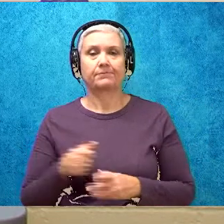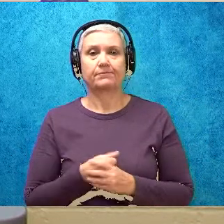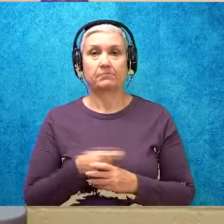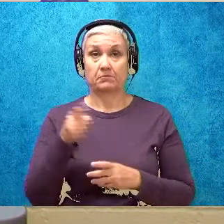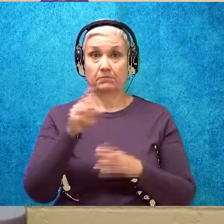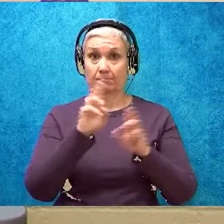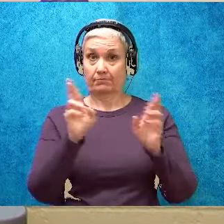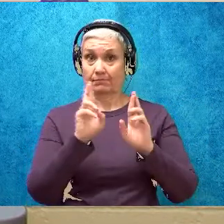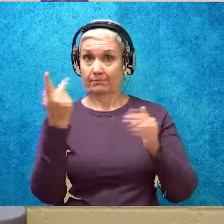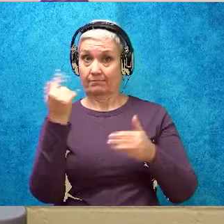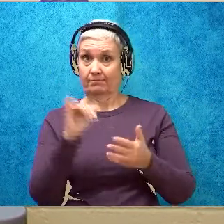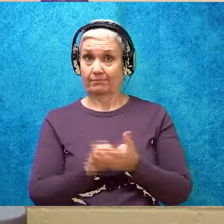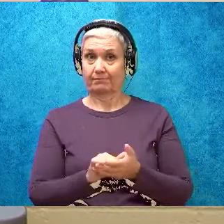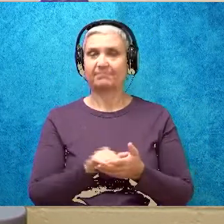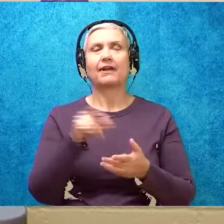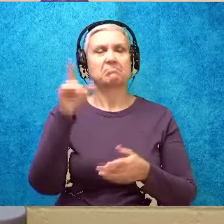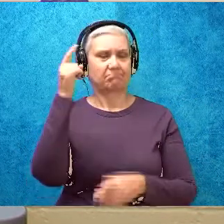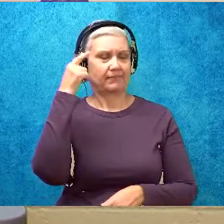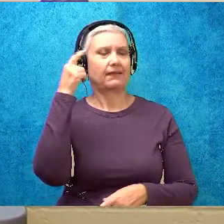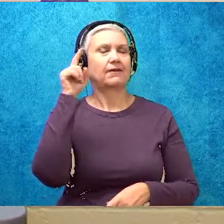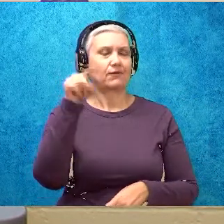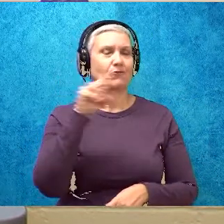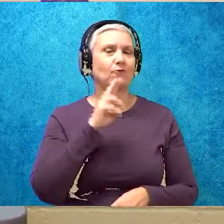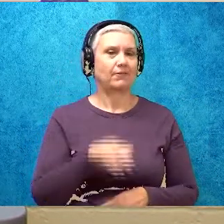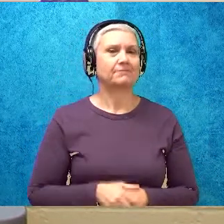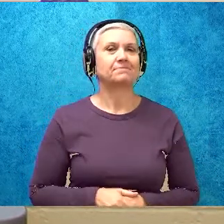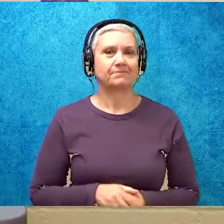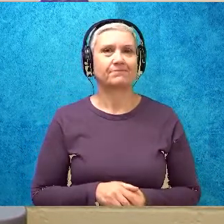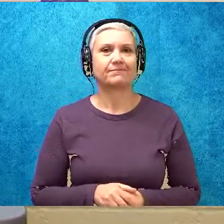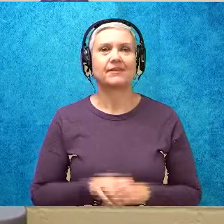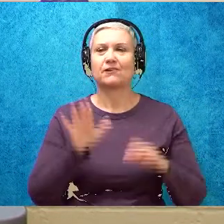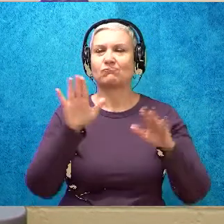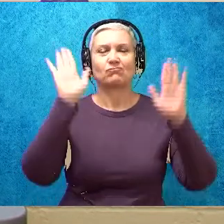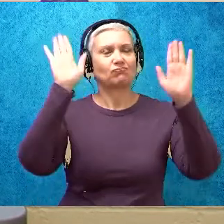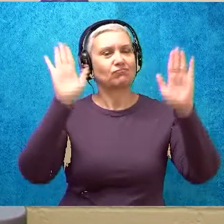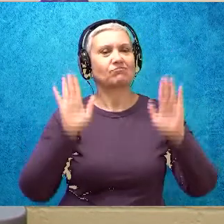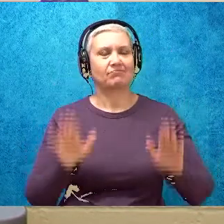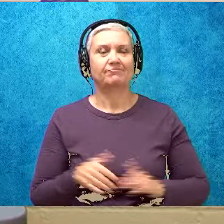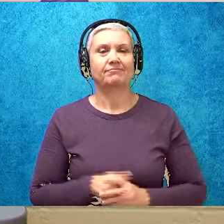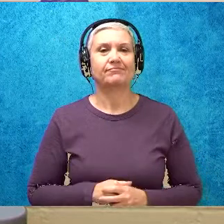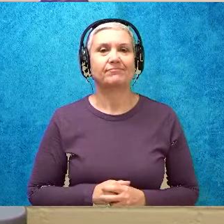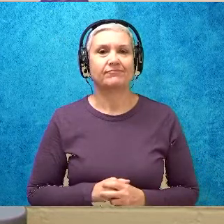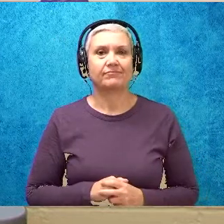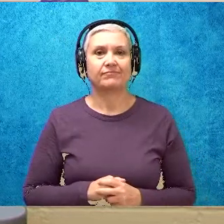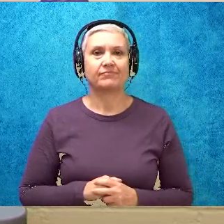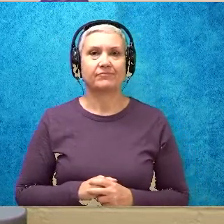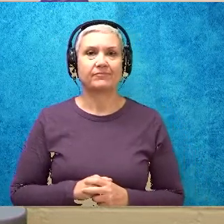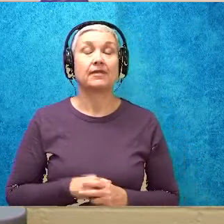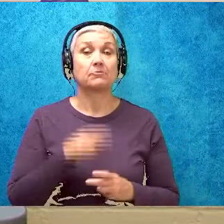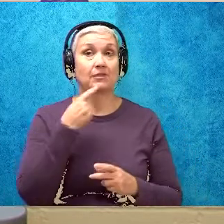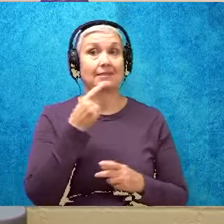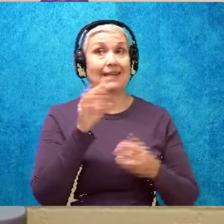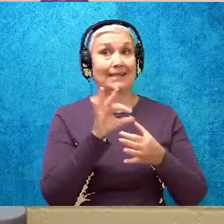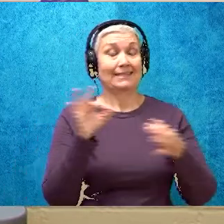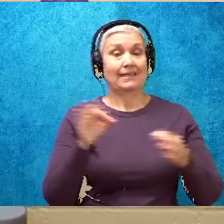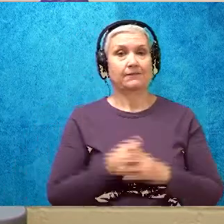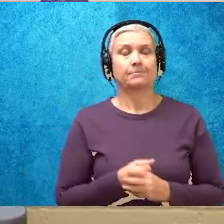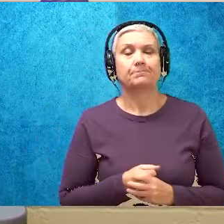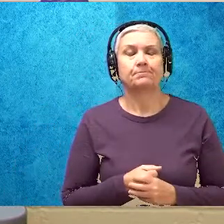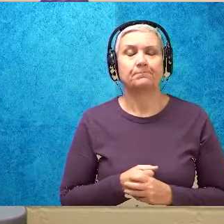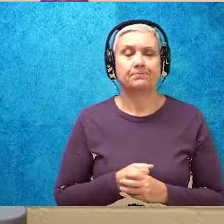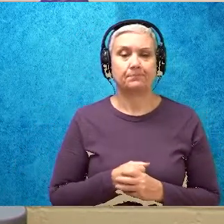that? I think you're ready for it. You guys are going to do great. Okay, I'm going to say the sentence. Are you ready?